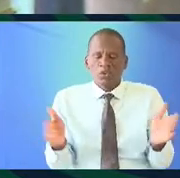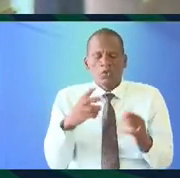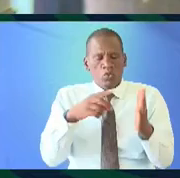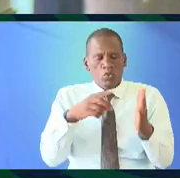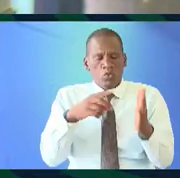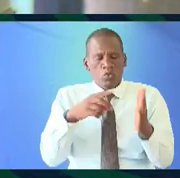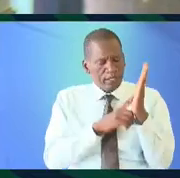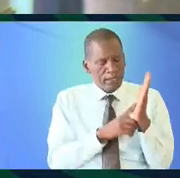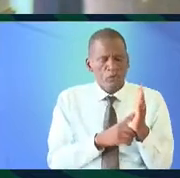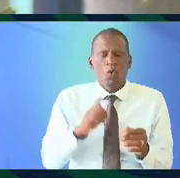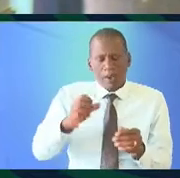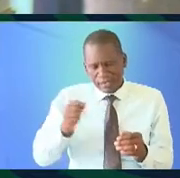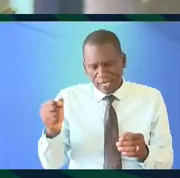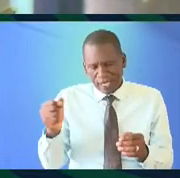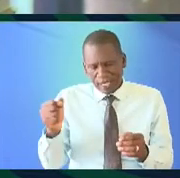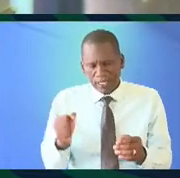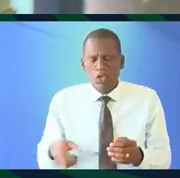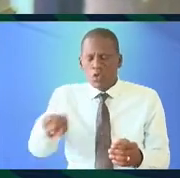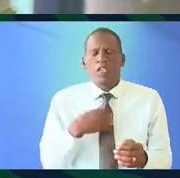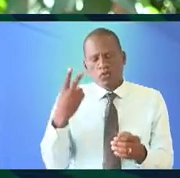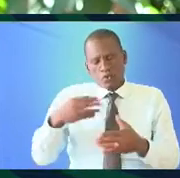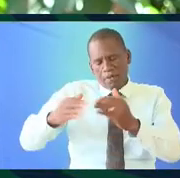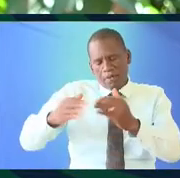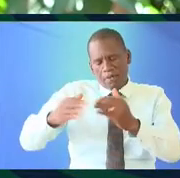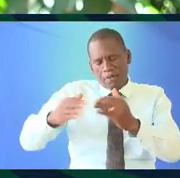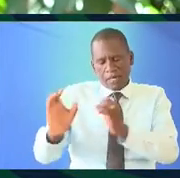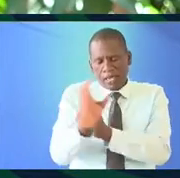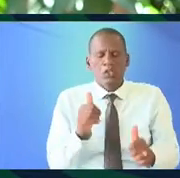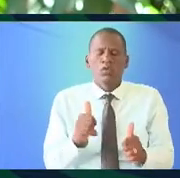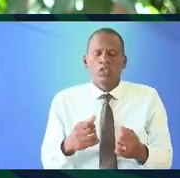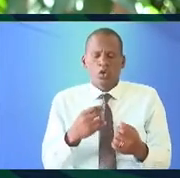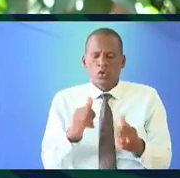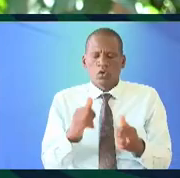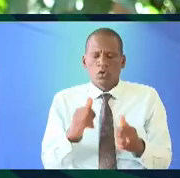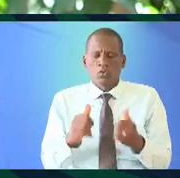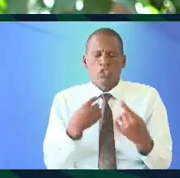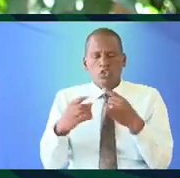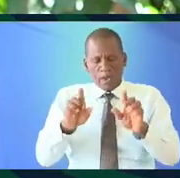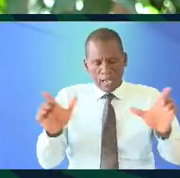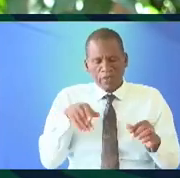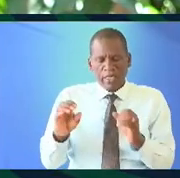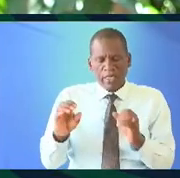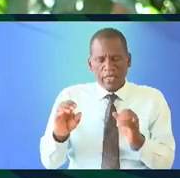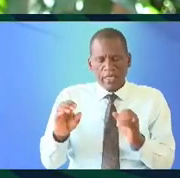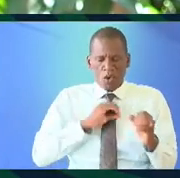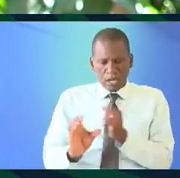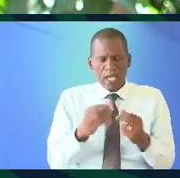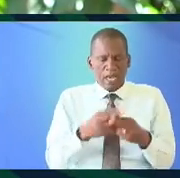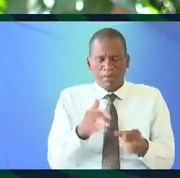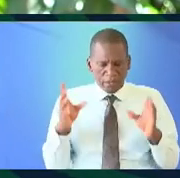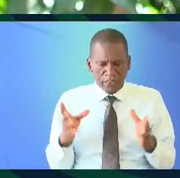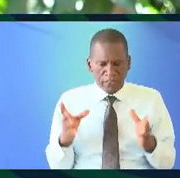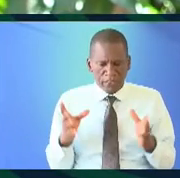to two examples on one hand we have two neighboring countries who literally speak one language language in their own territory I don't have